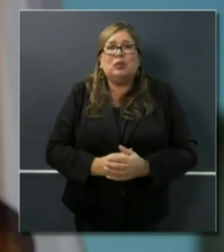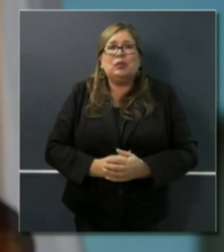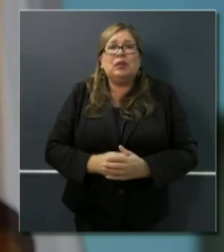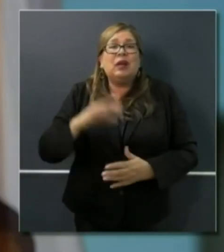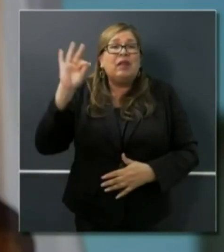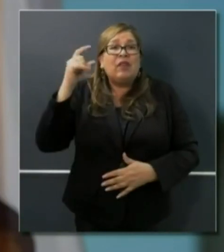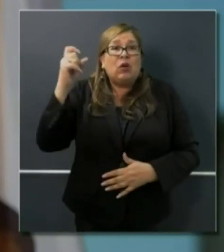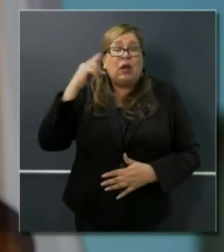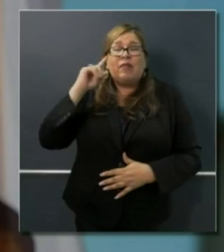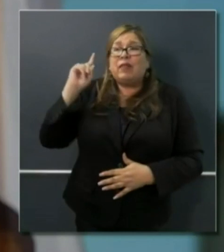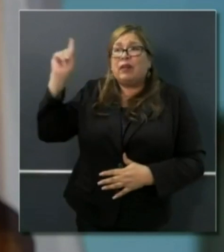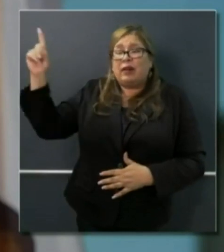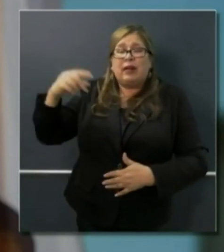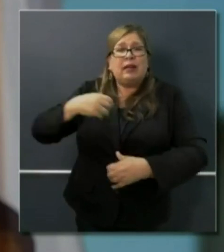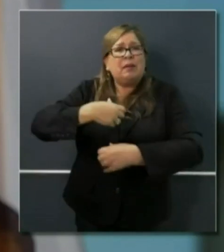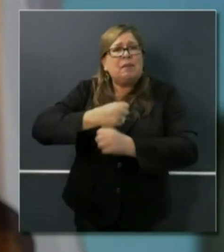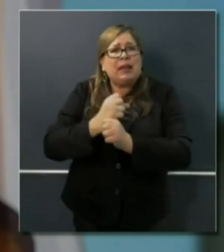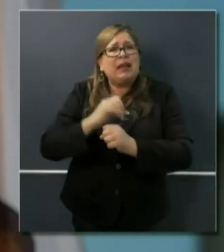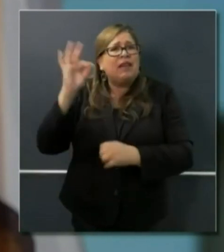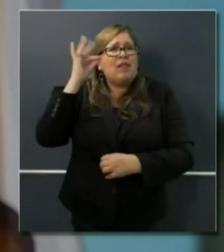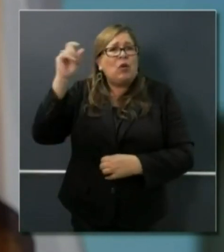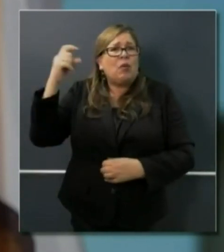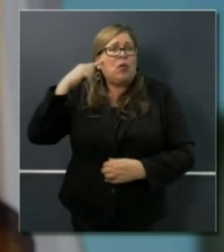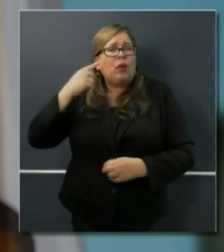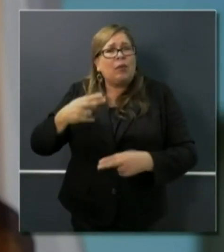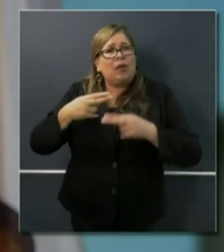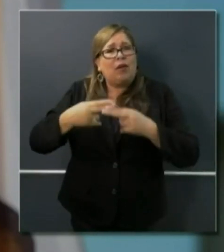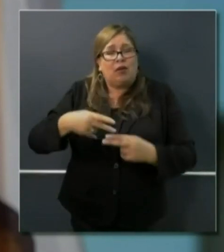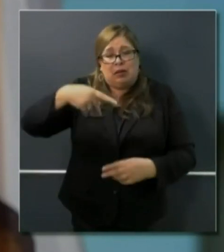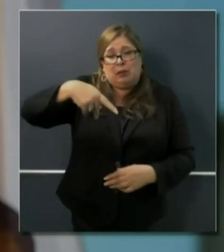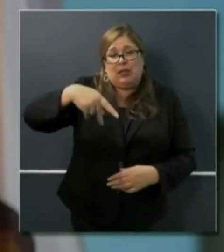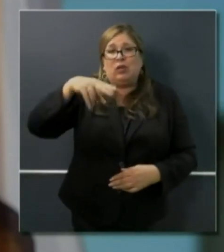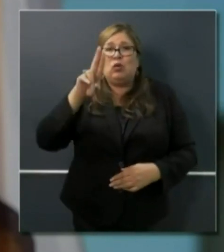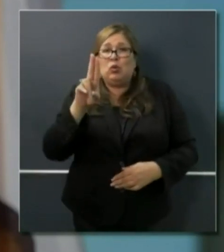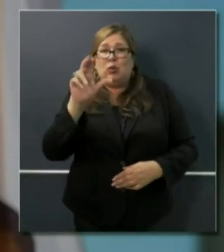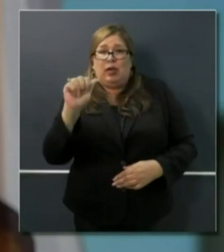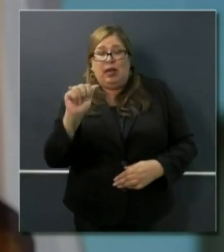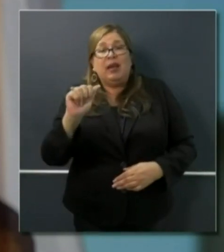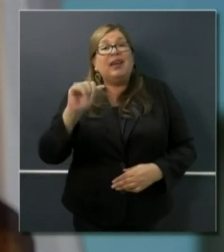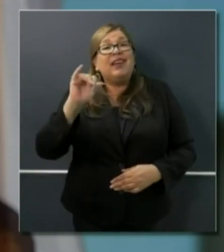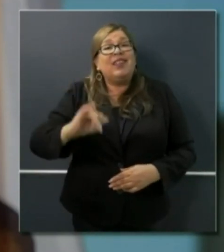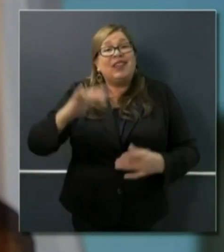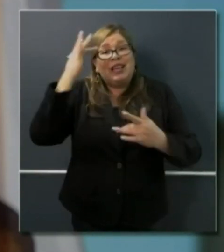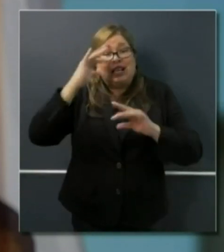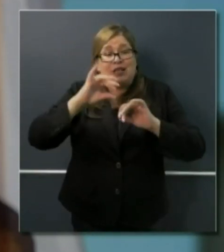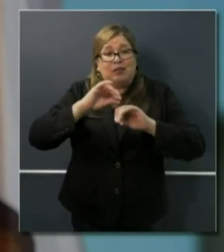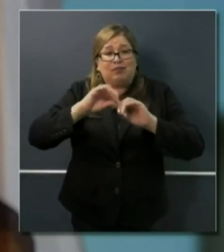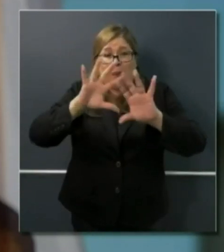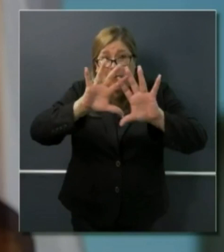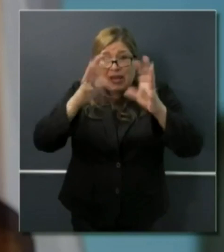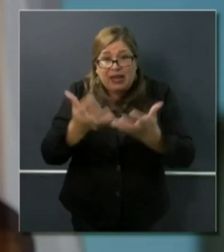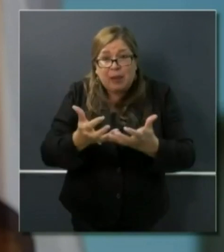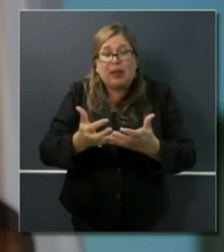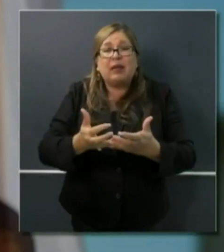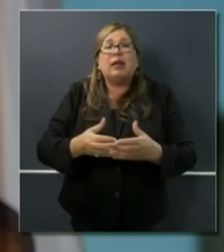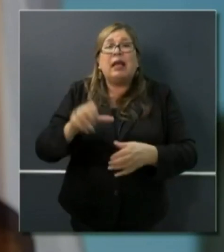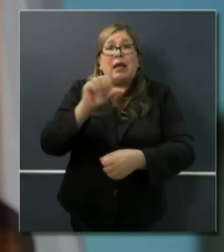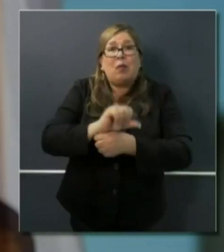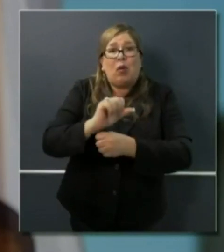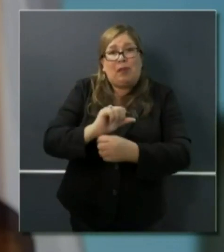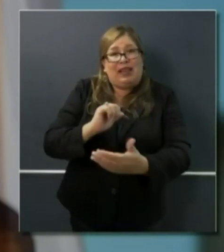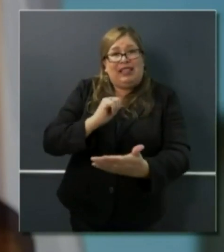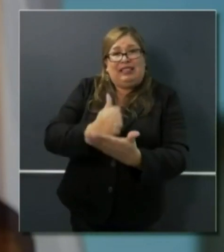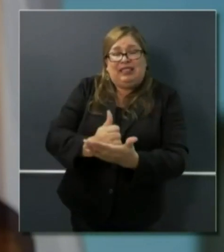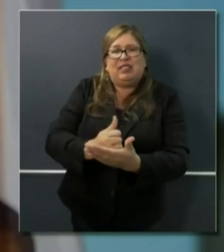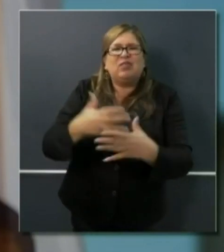called PUA, Pandemic Unemployment Assistance. That PUA program we are now setting up in the state